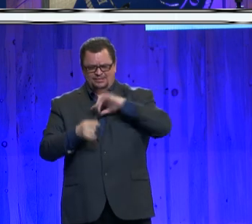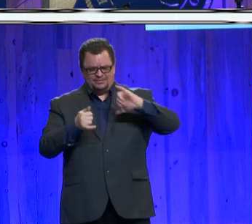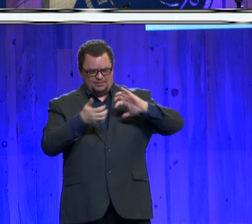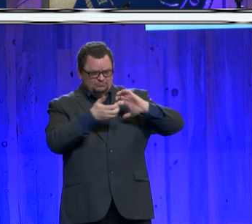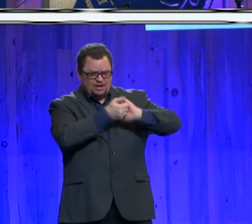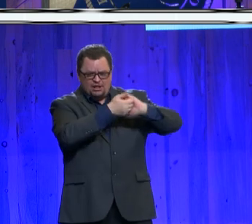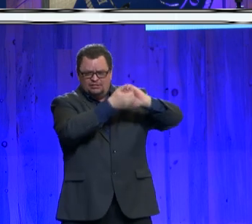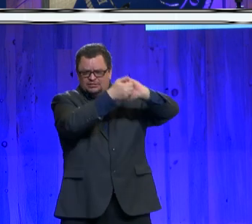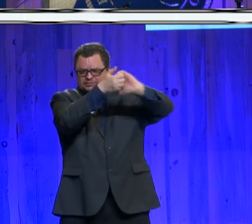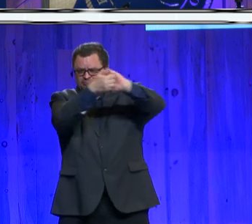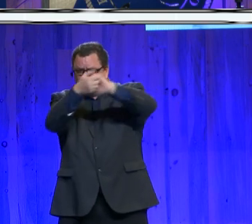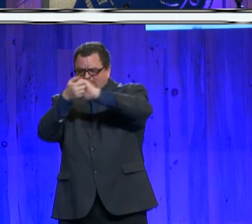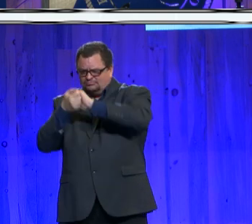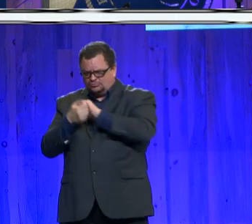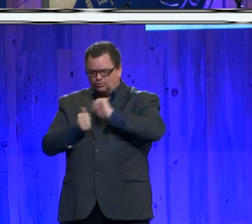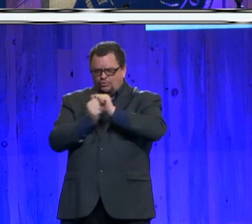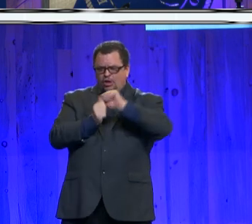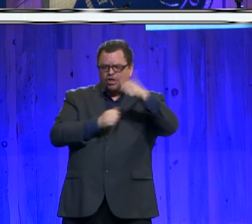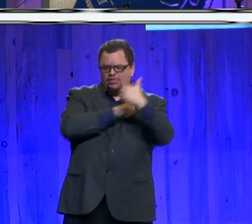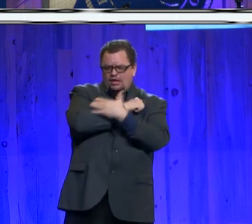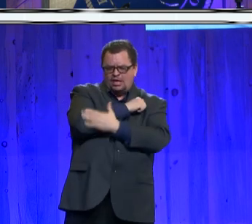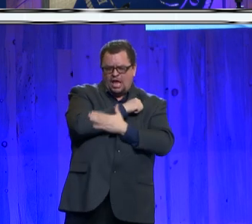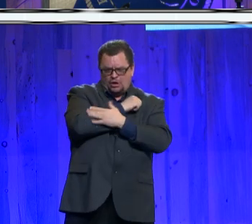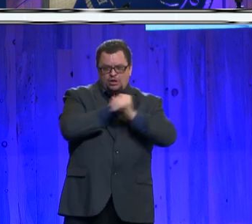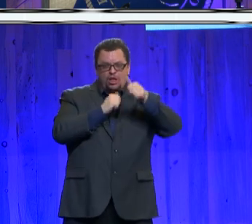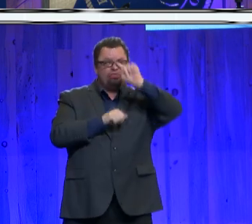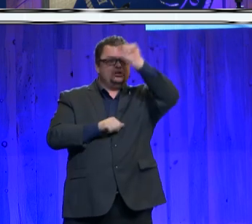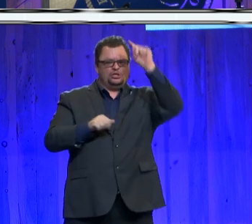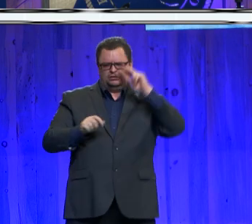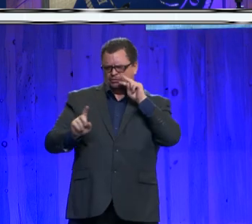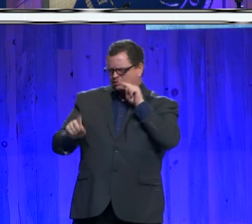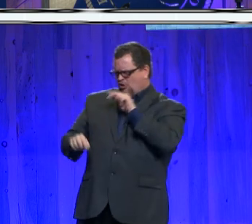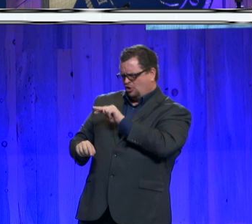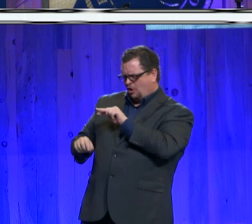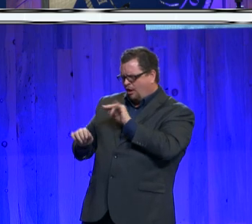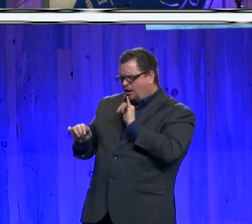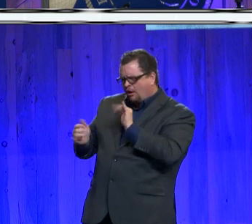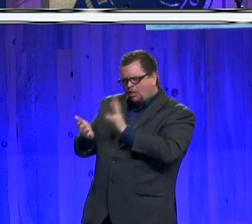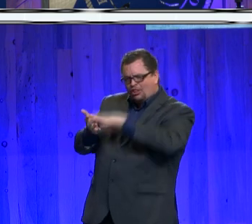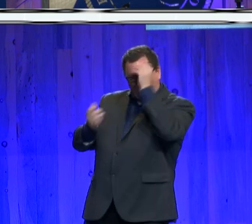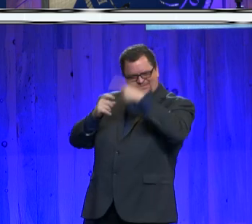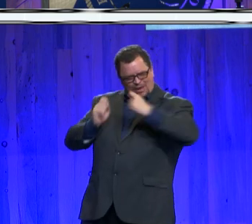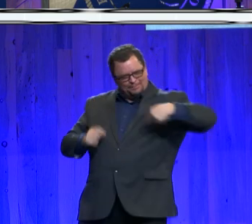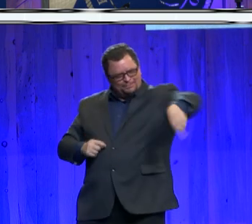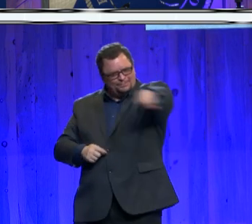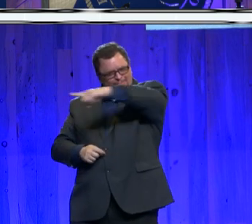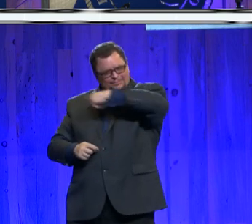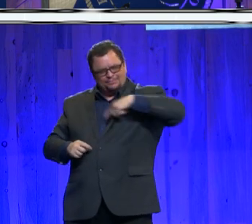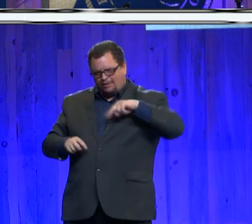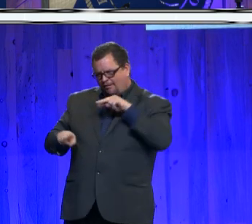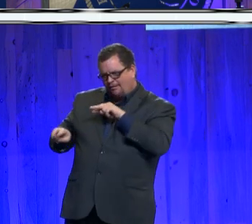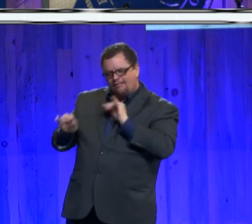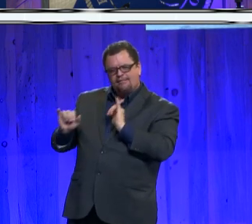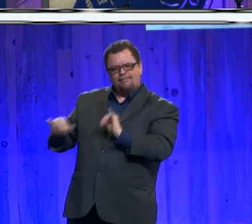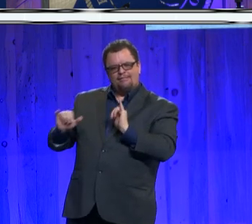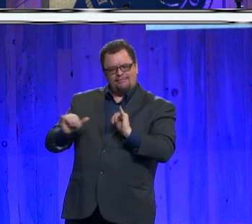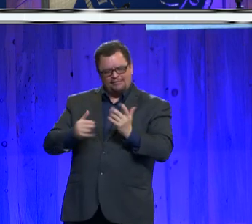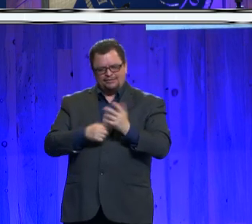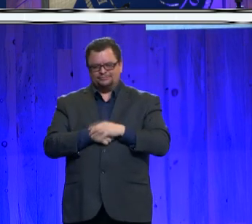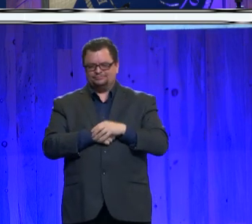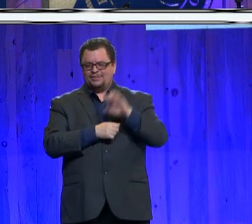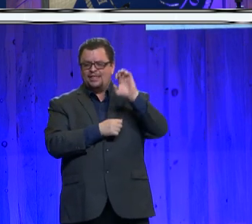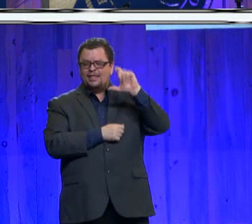are starting to emulate. In addition to having good partners, El Paso County has been a good partner.